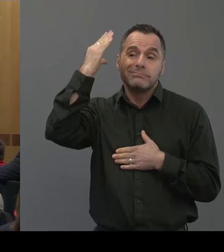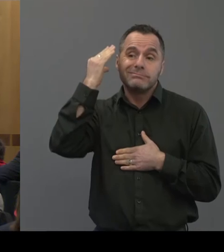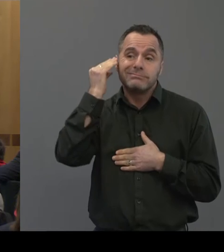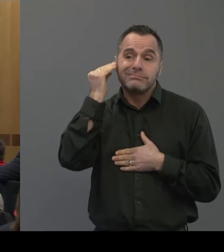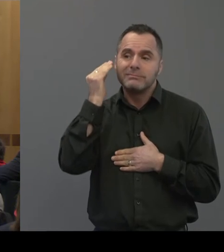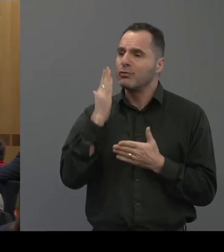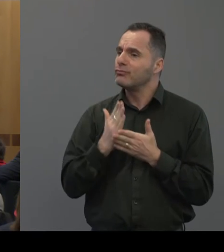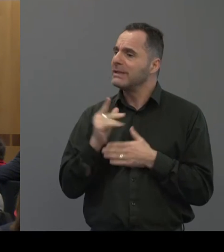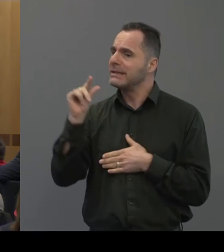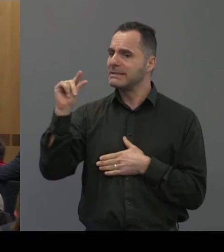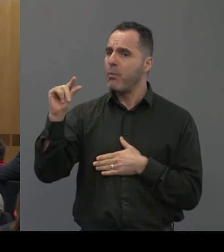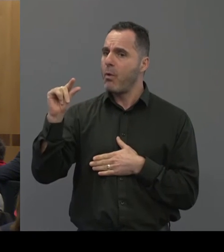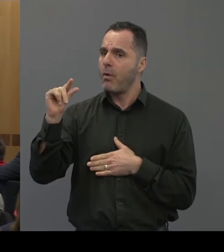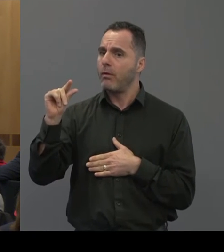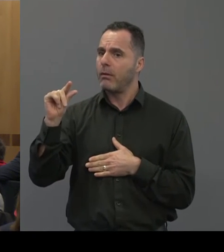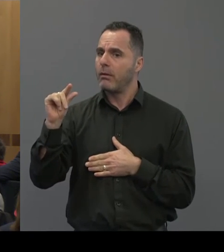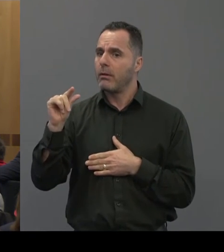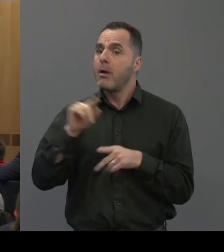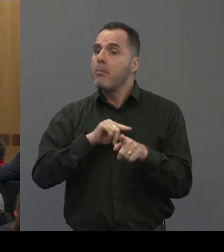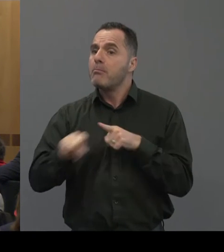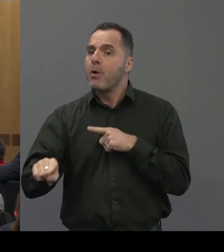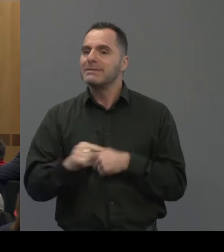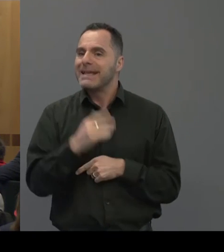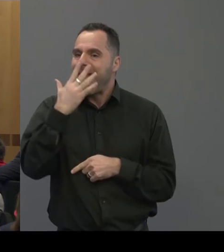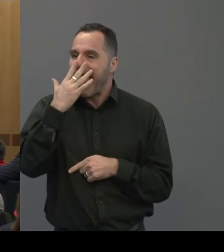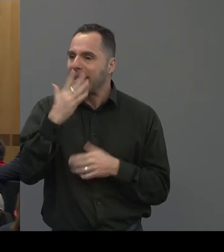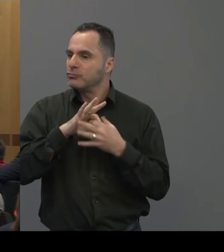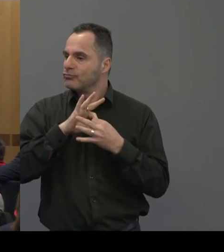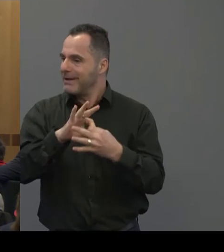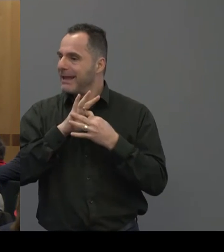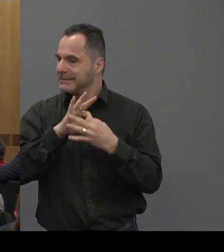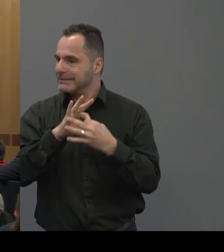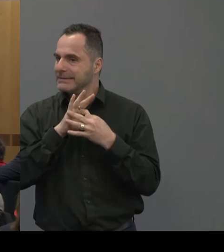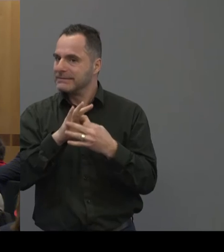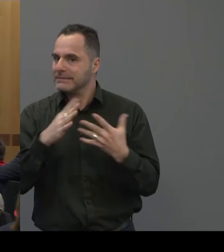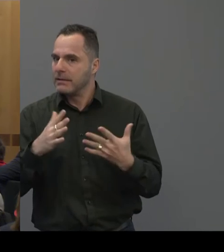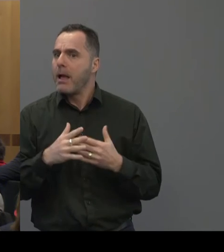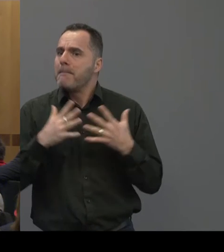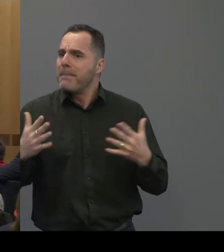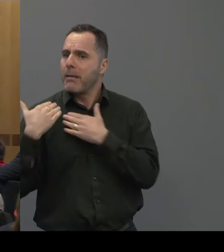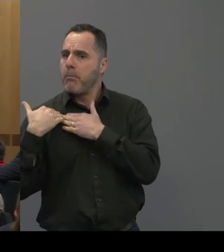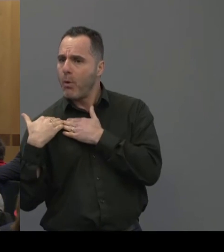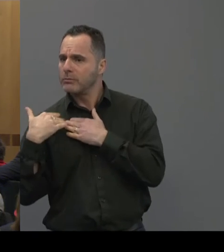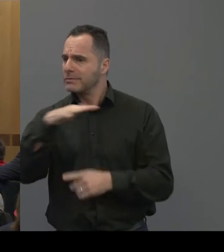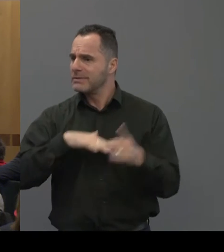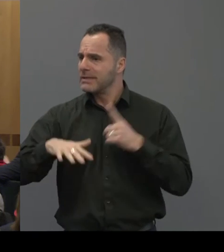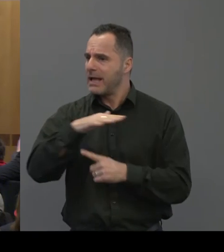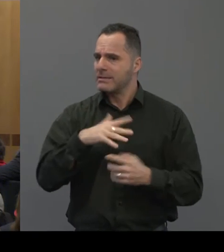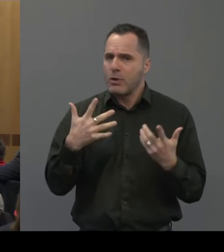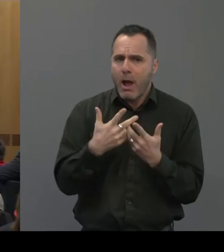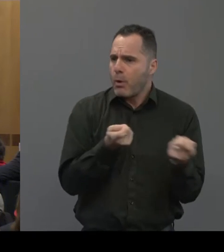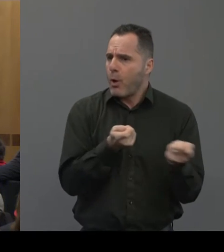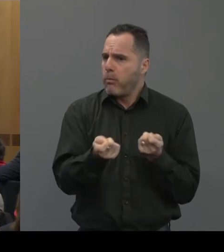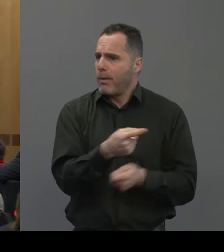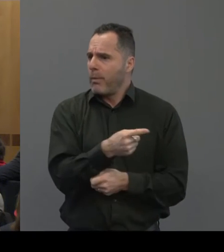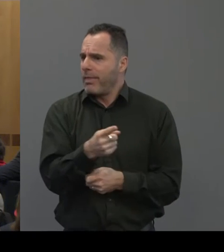that is relatively small. It's the age-related hearing loss that's so important and such a big burden. So what are we doing in that